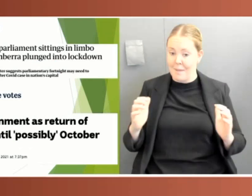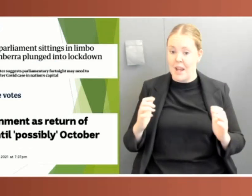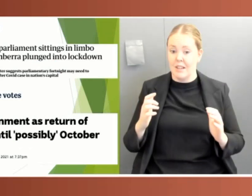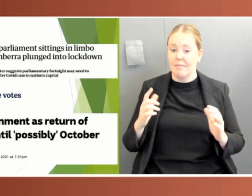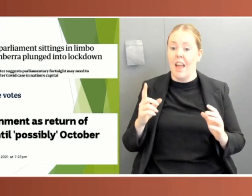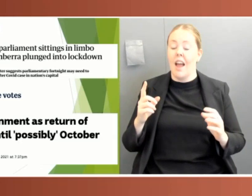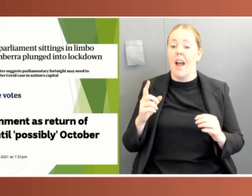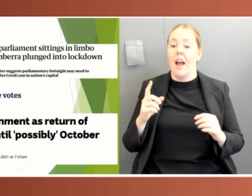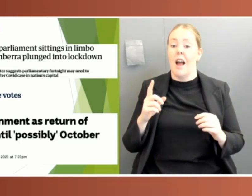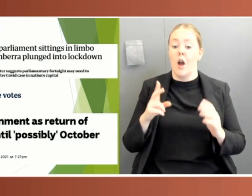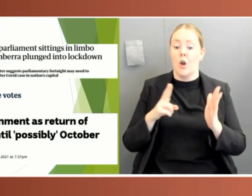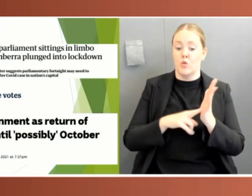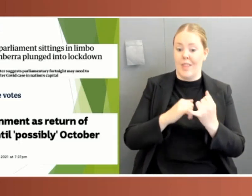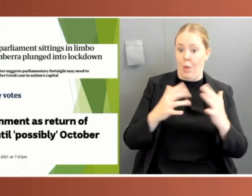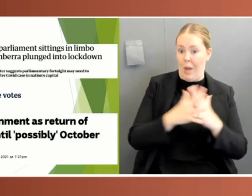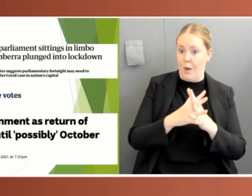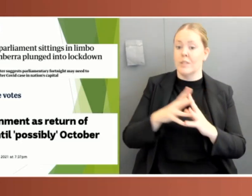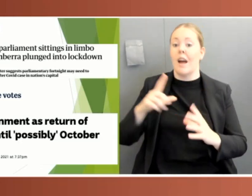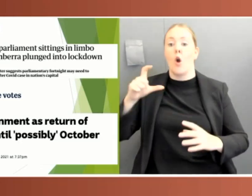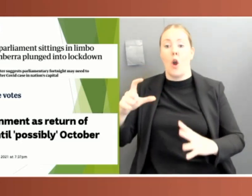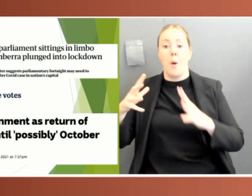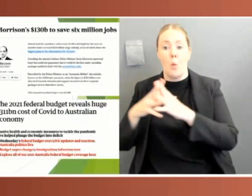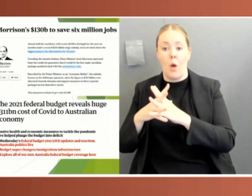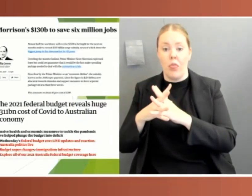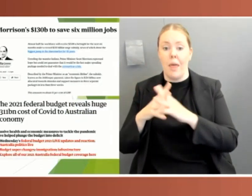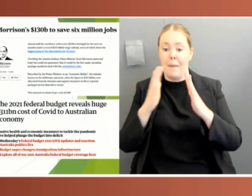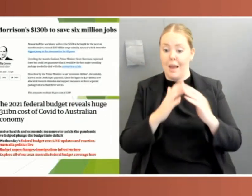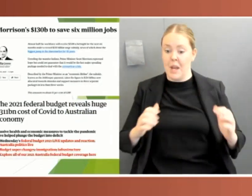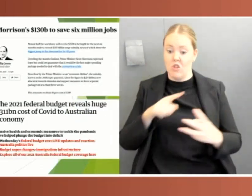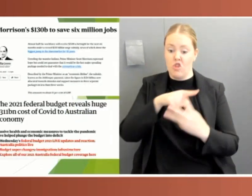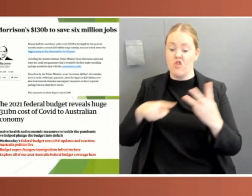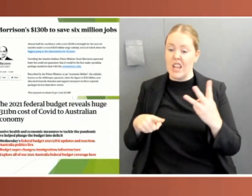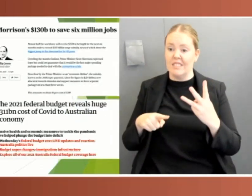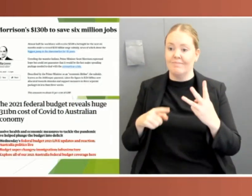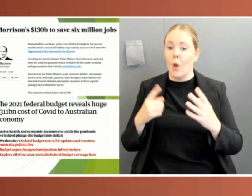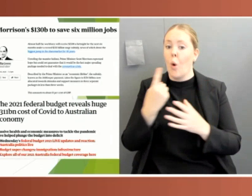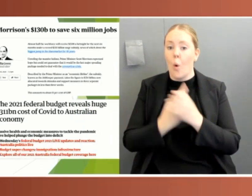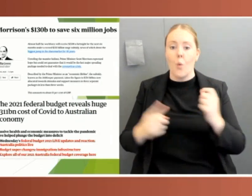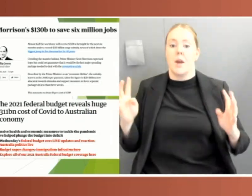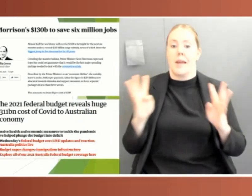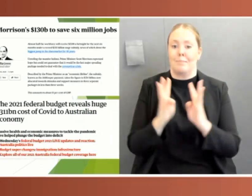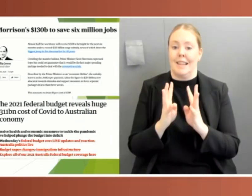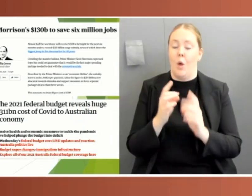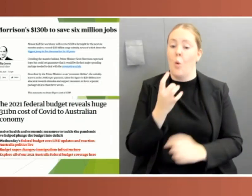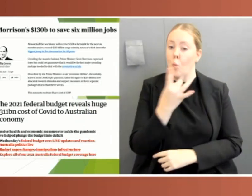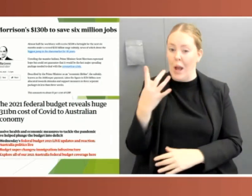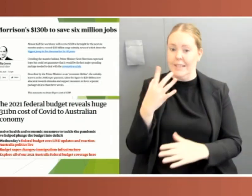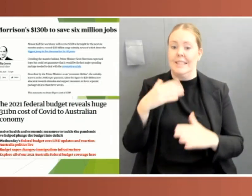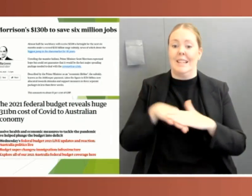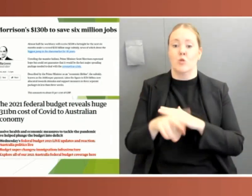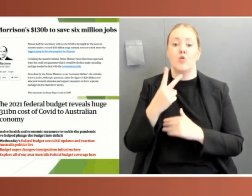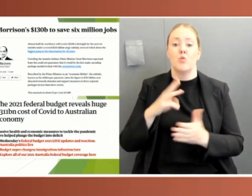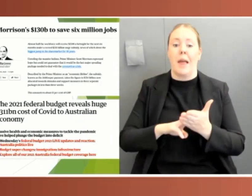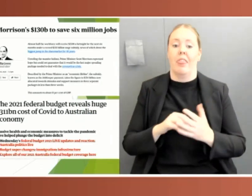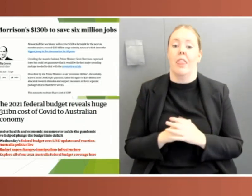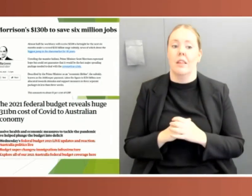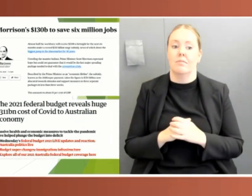met only five times. It's worth clearly stating that during this period, legislation of great significance was being passed. On the